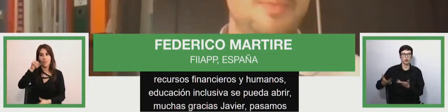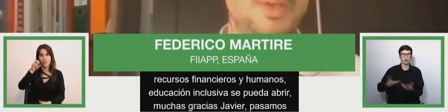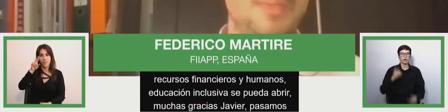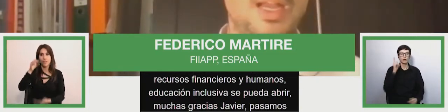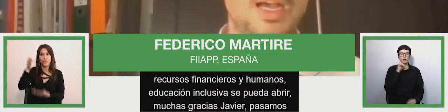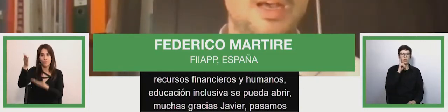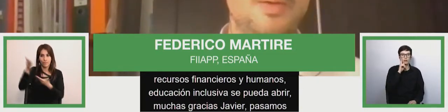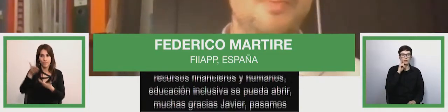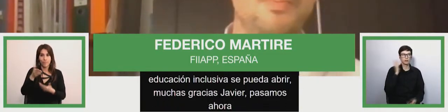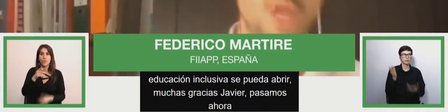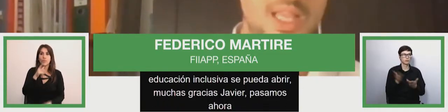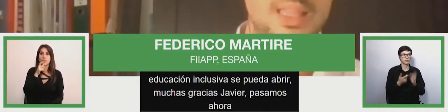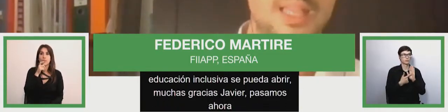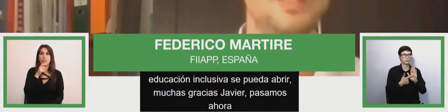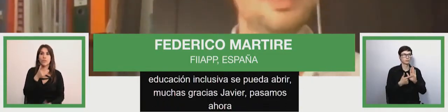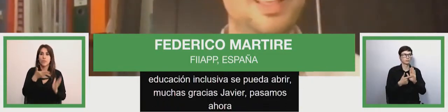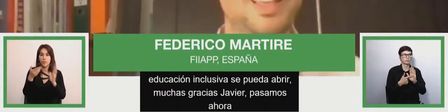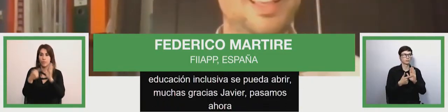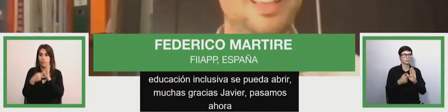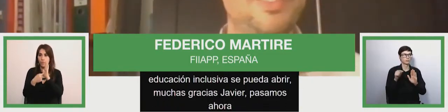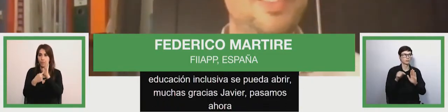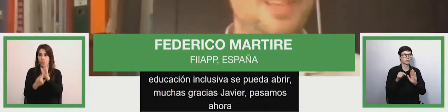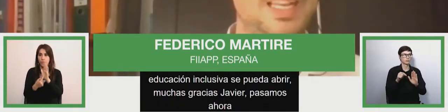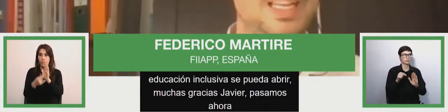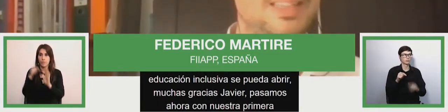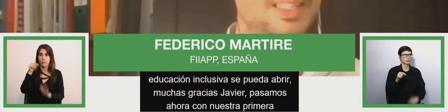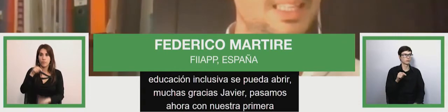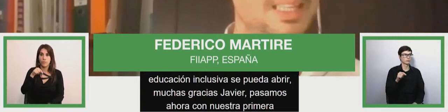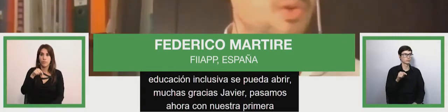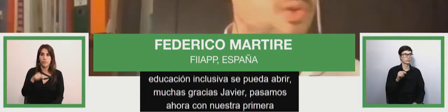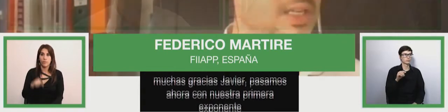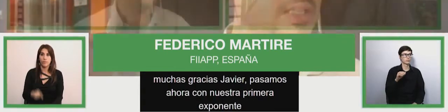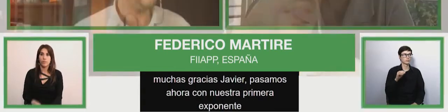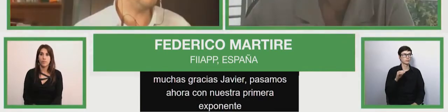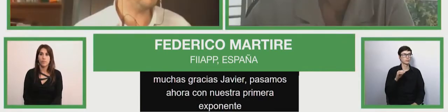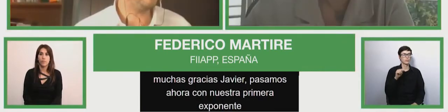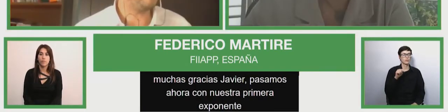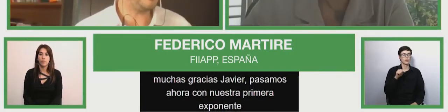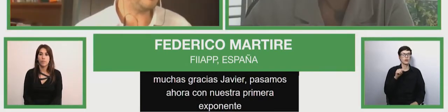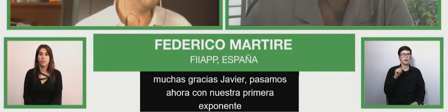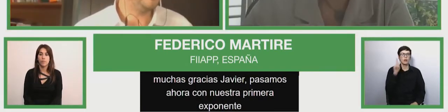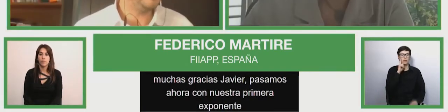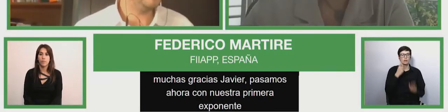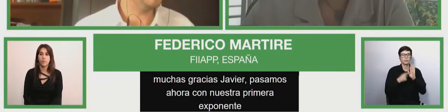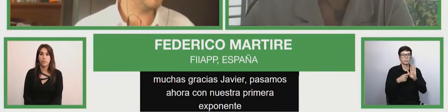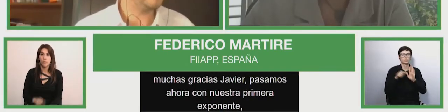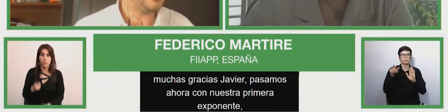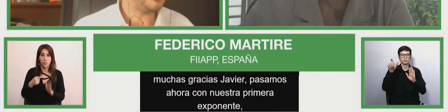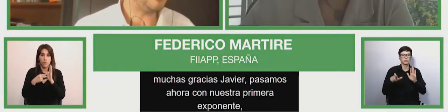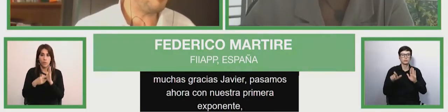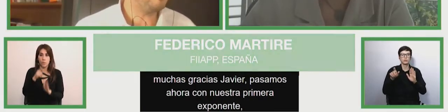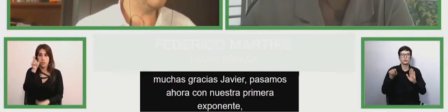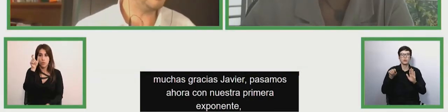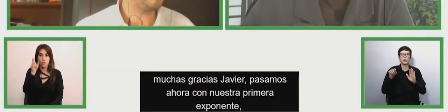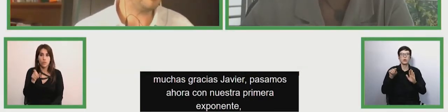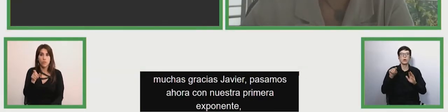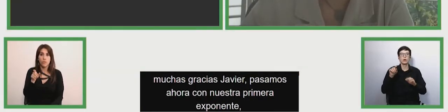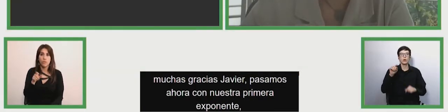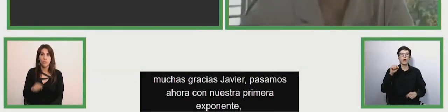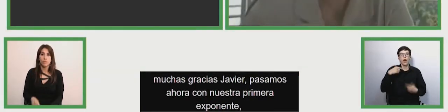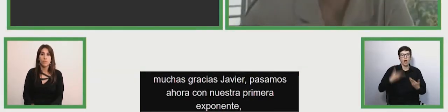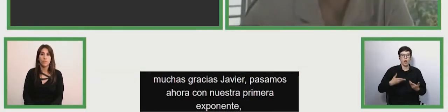first with cynthia brisuela who will present work made by